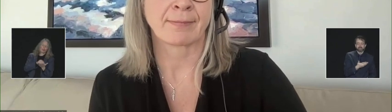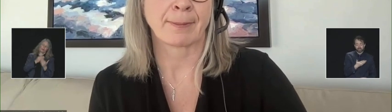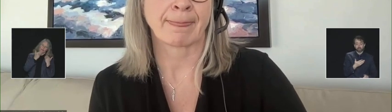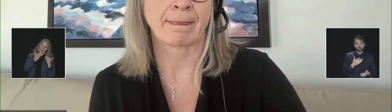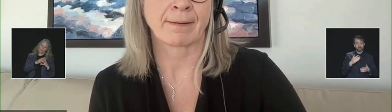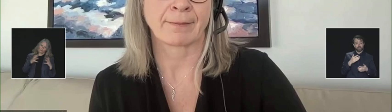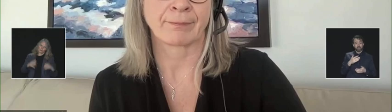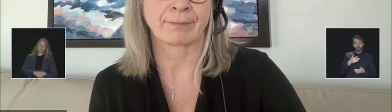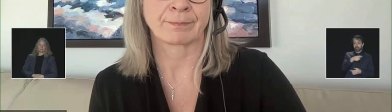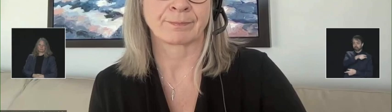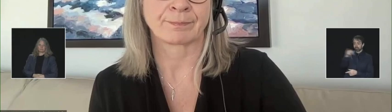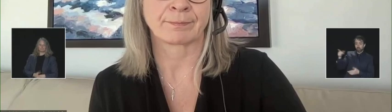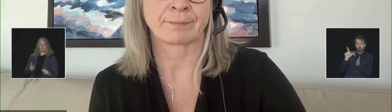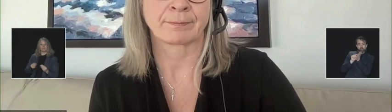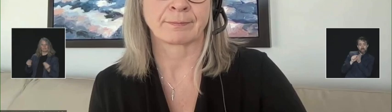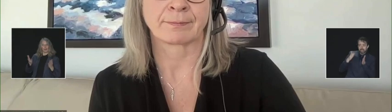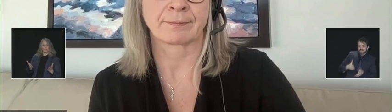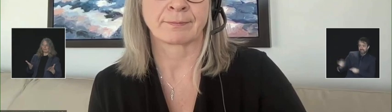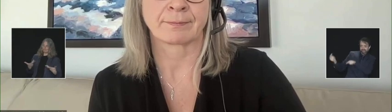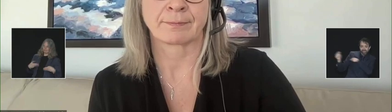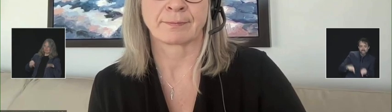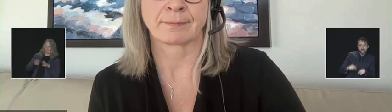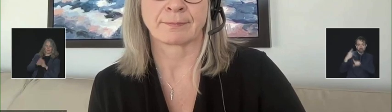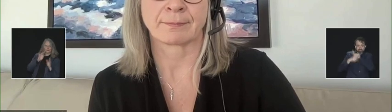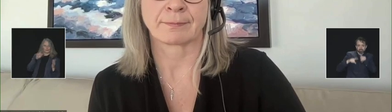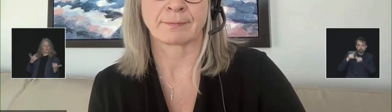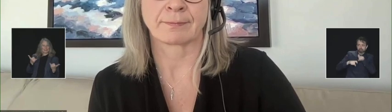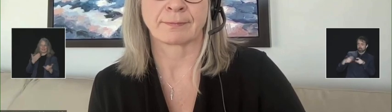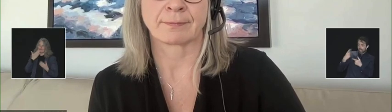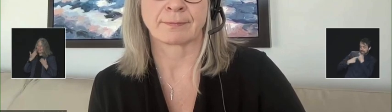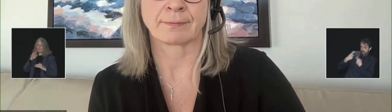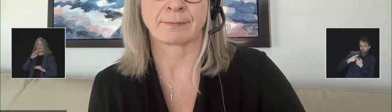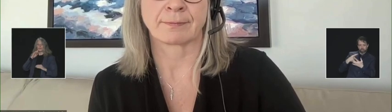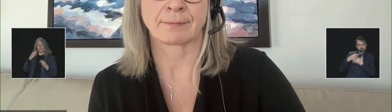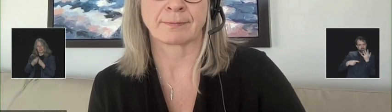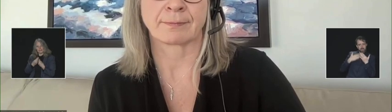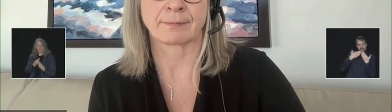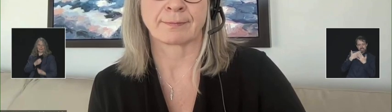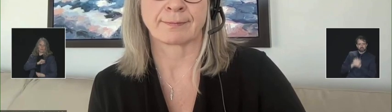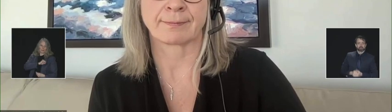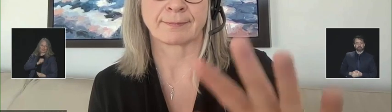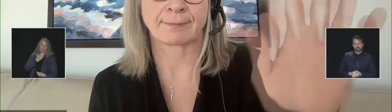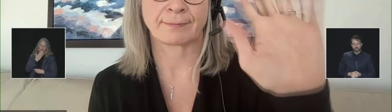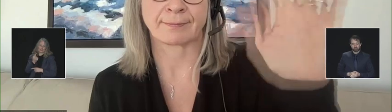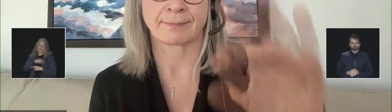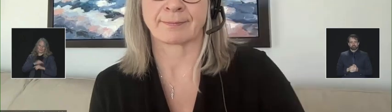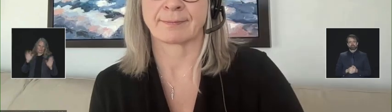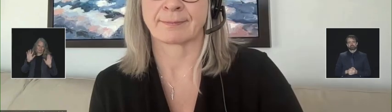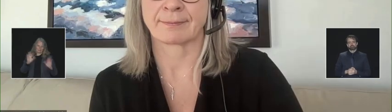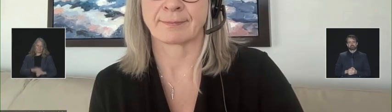Thank you very much. That appears to be all we have for today. Thank you. Merci. Miigwech. Bonne journée. Bonne